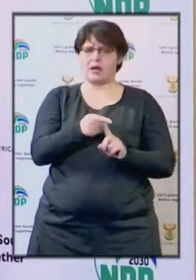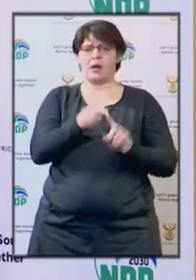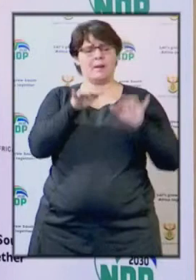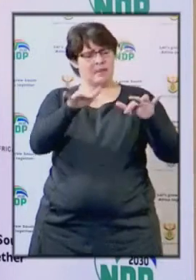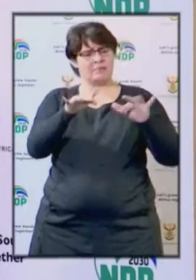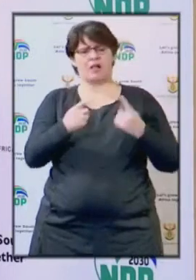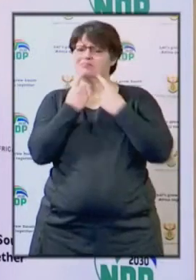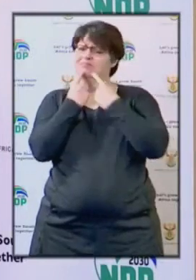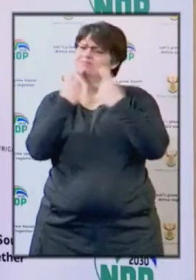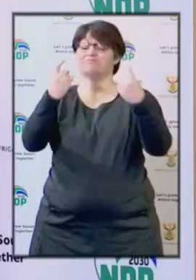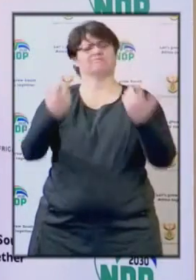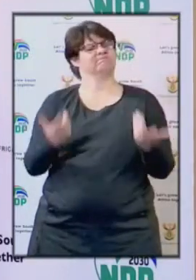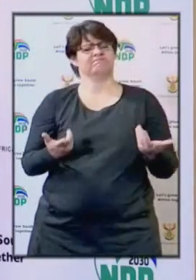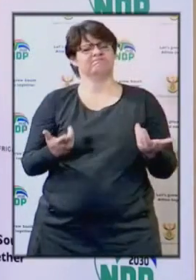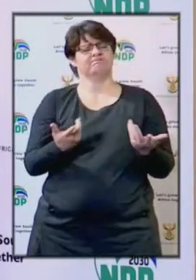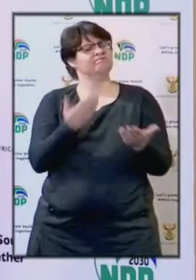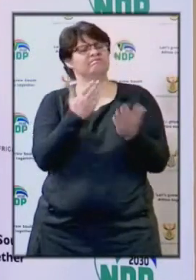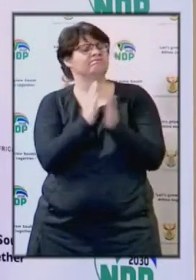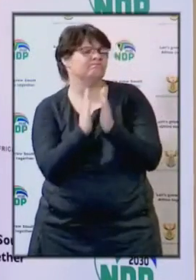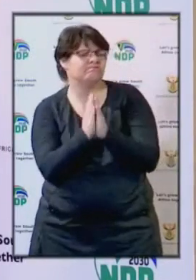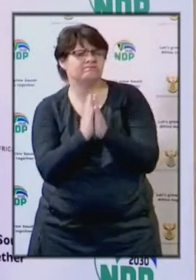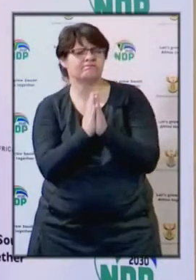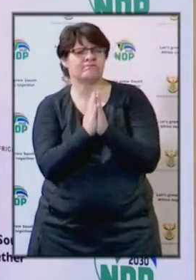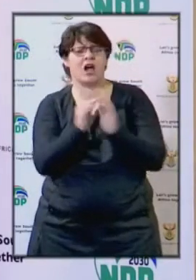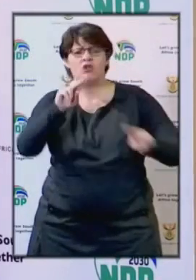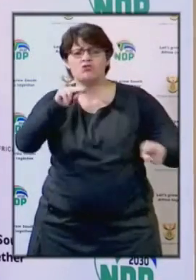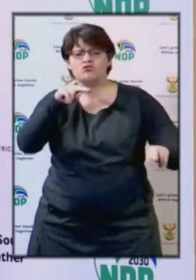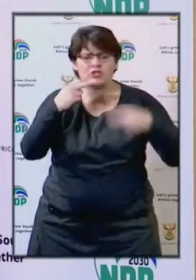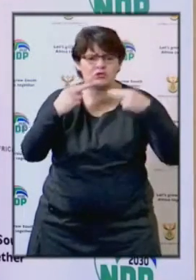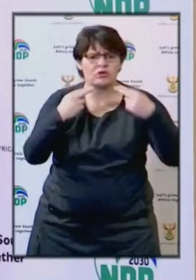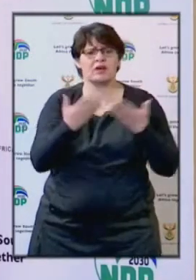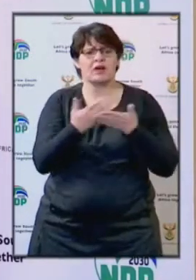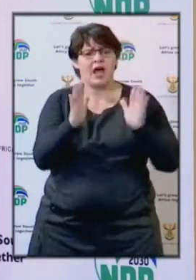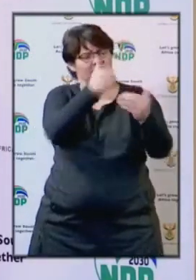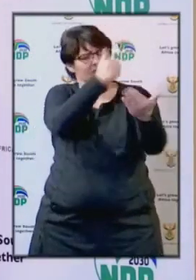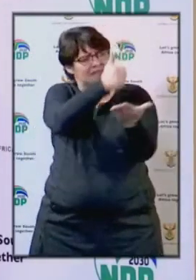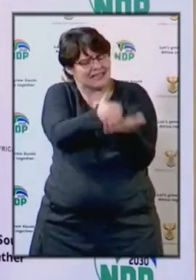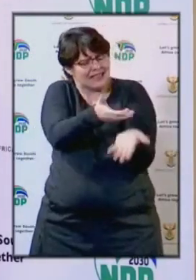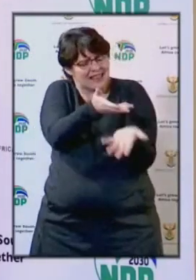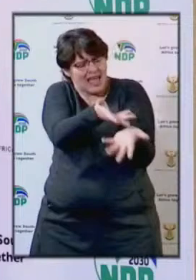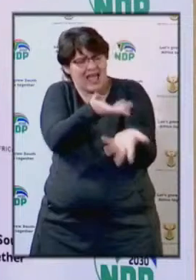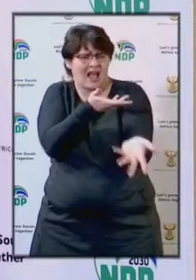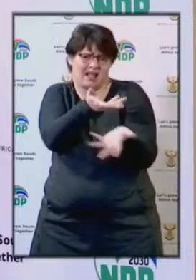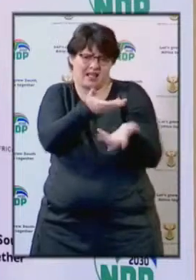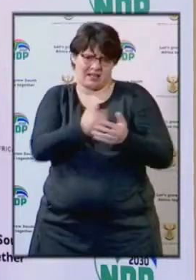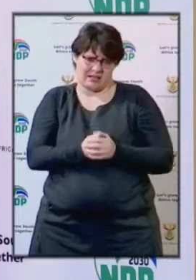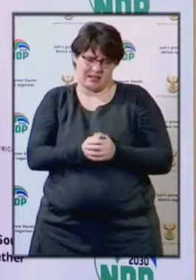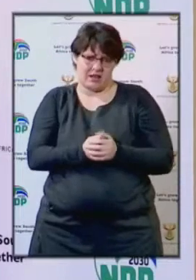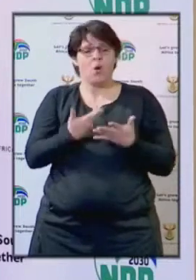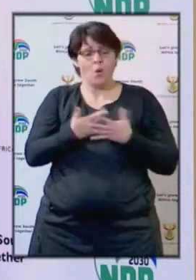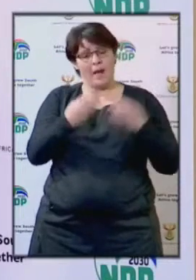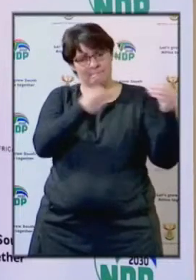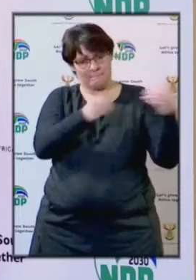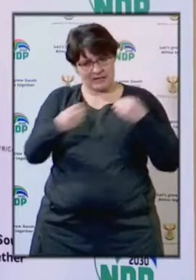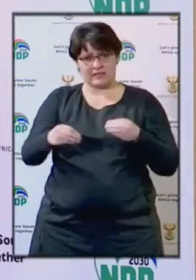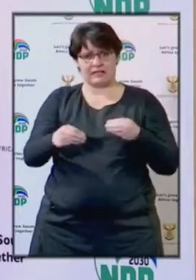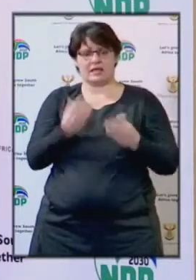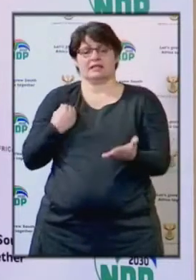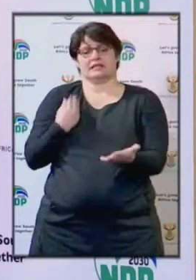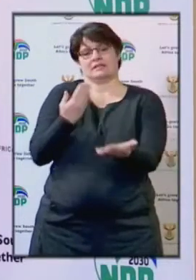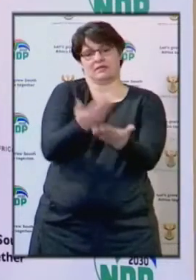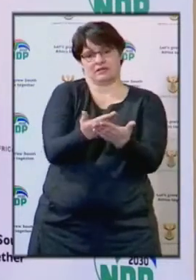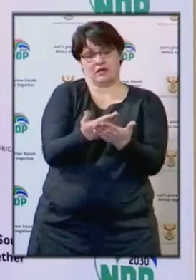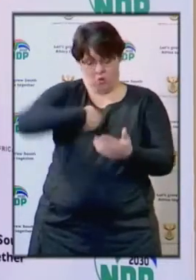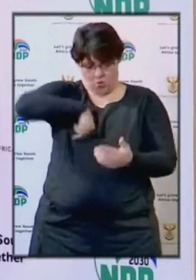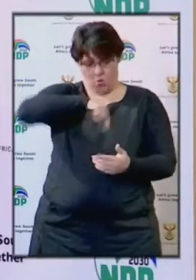public domain to allow the restaurants to be able to have a sit-in. We are currently putting together another submission